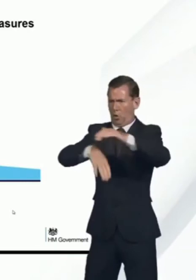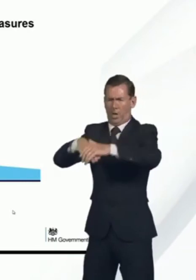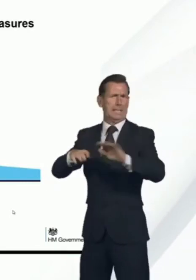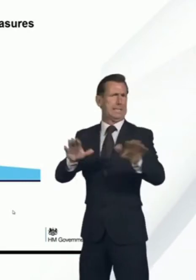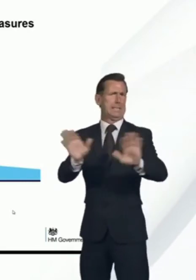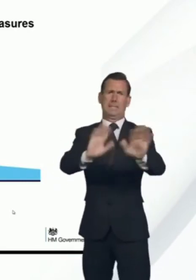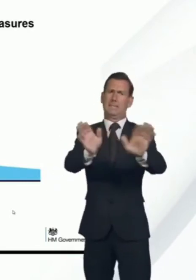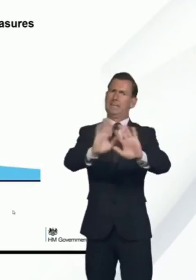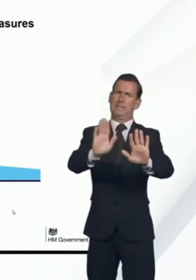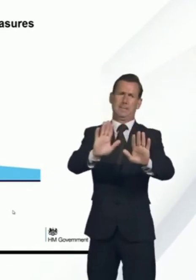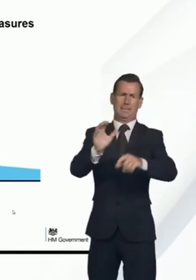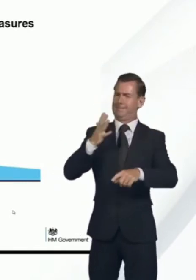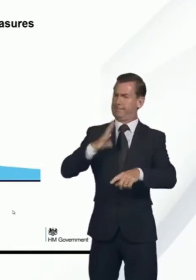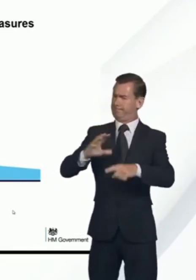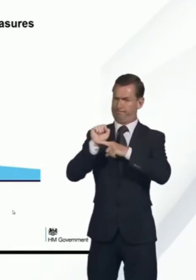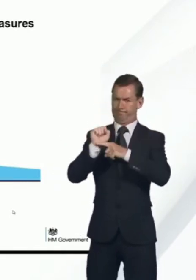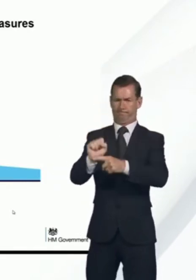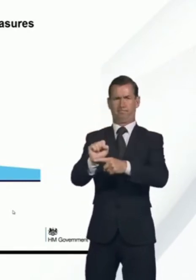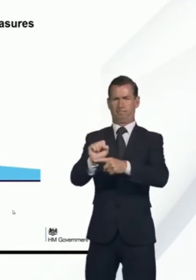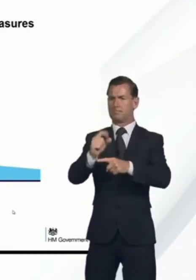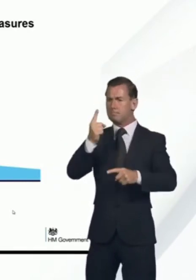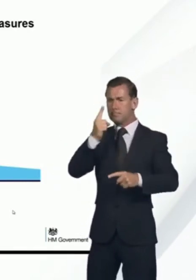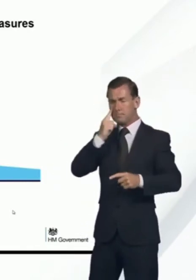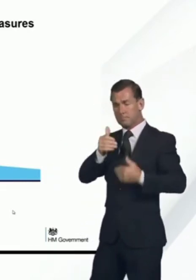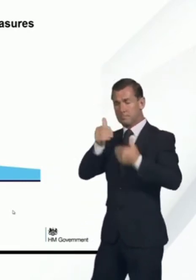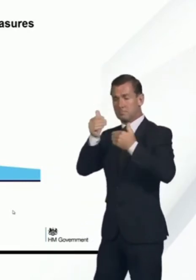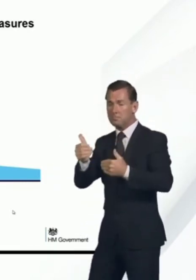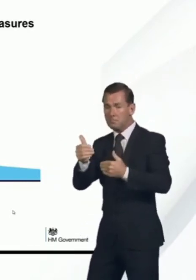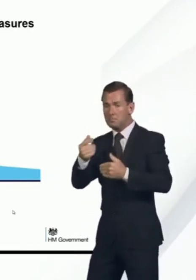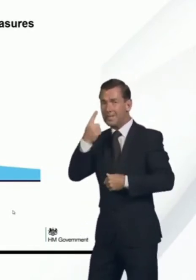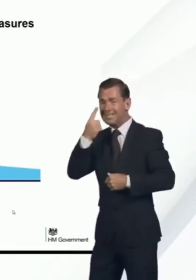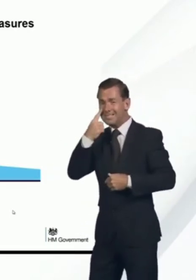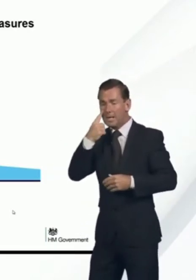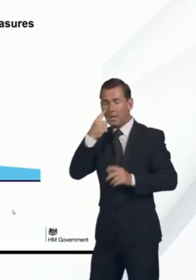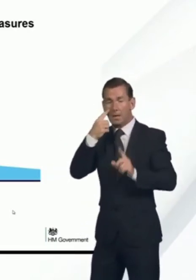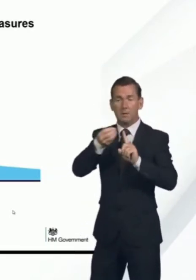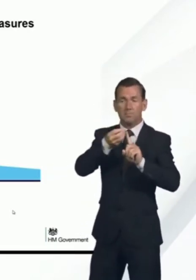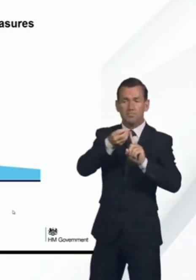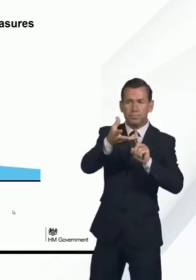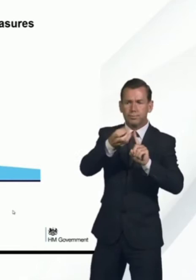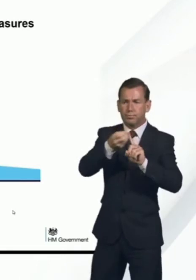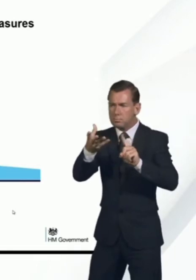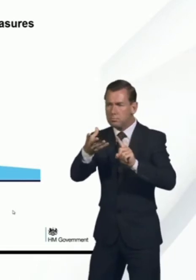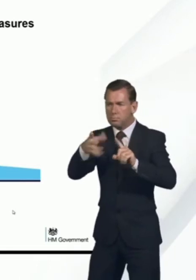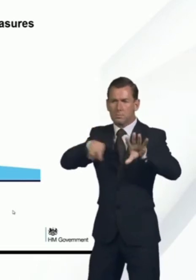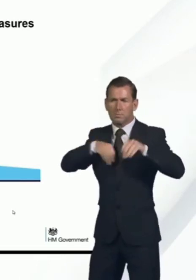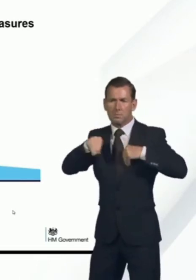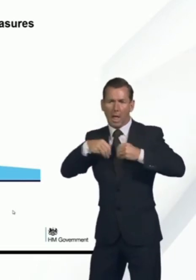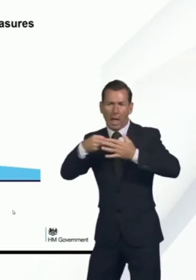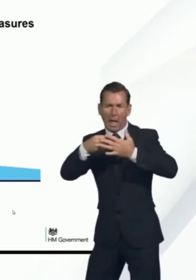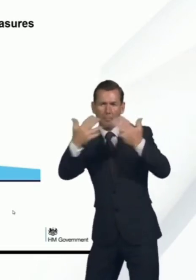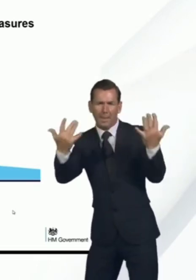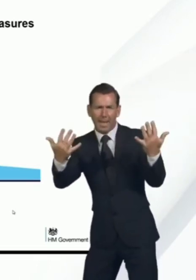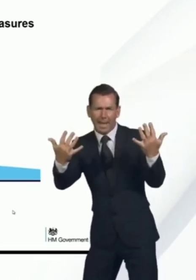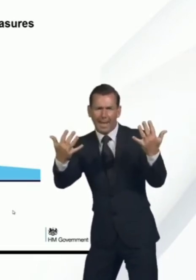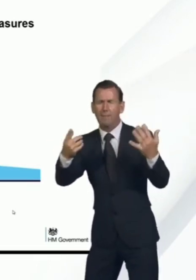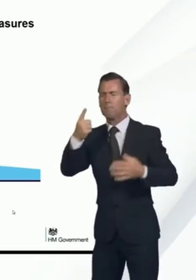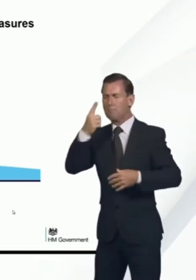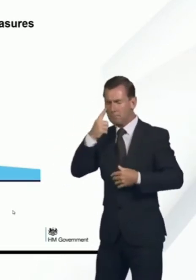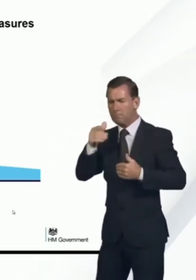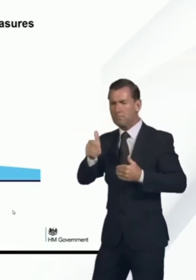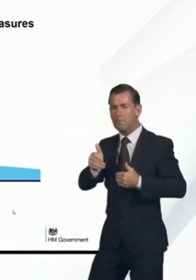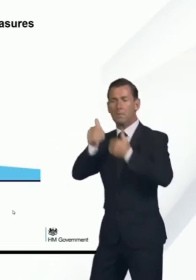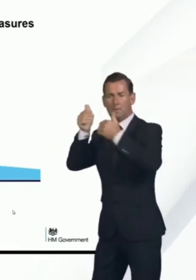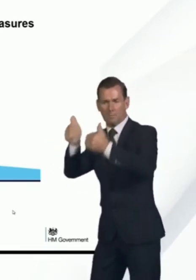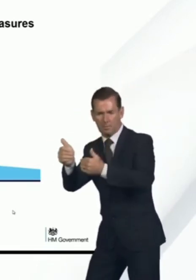step, we will closely monitor the impact of that step on R and the number of infections and all the available data.